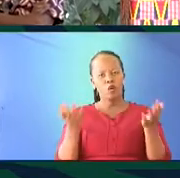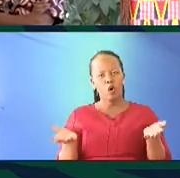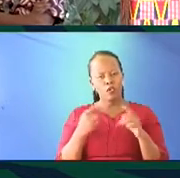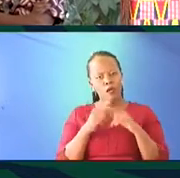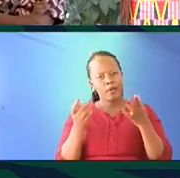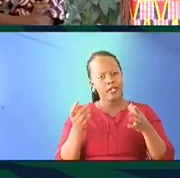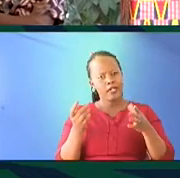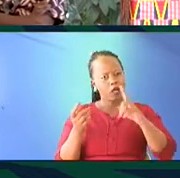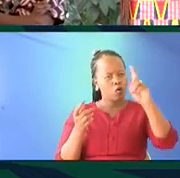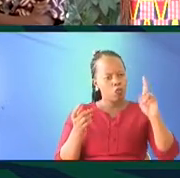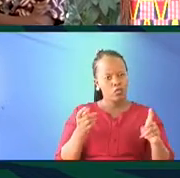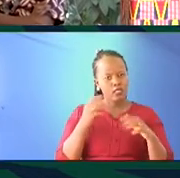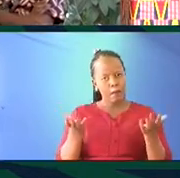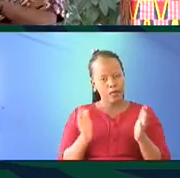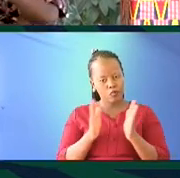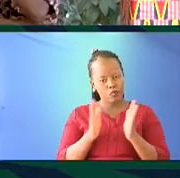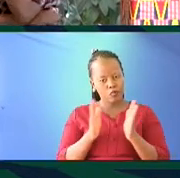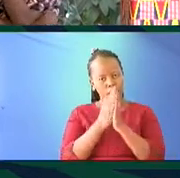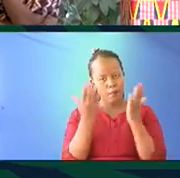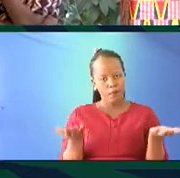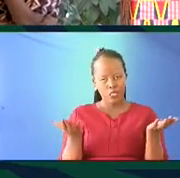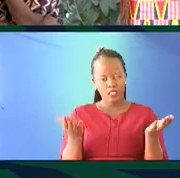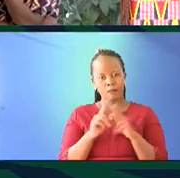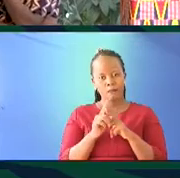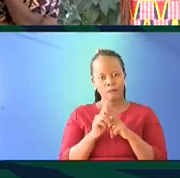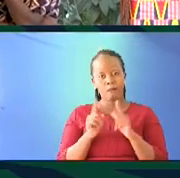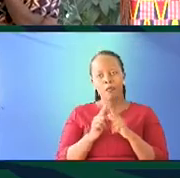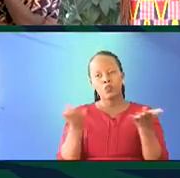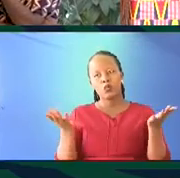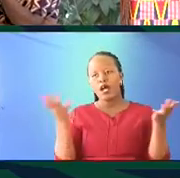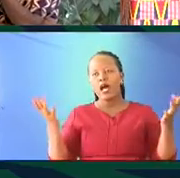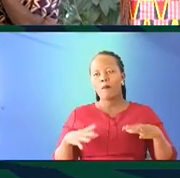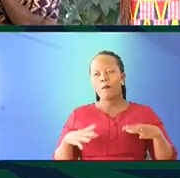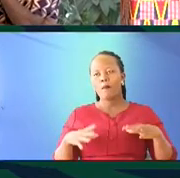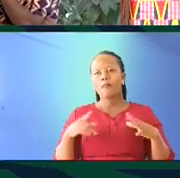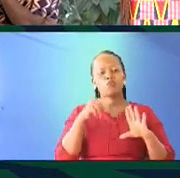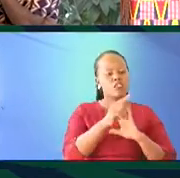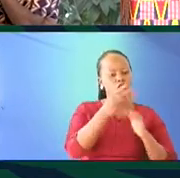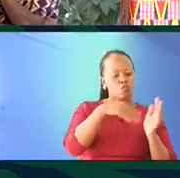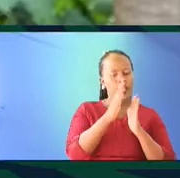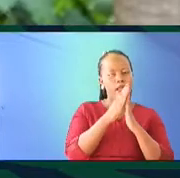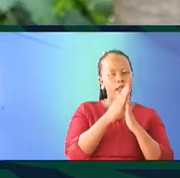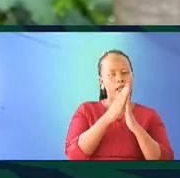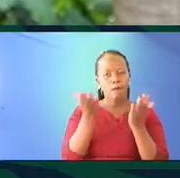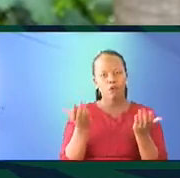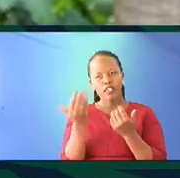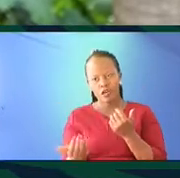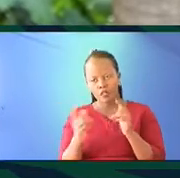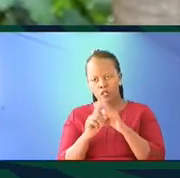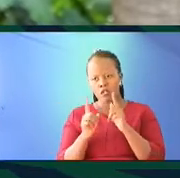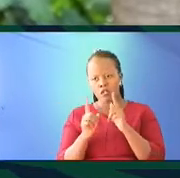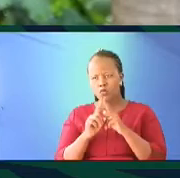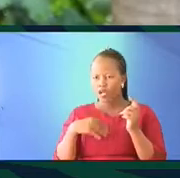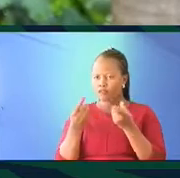me come to this question of books, of, you know, you know how, guys, you go out to buy a book for your child. I'm going to come back to this